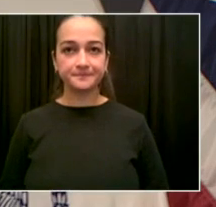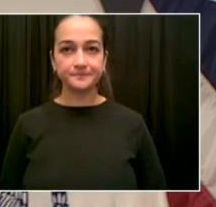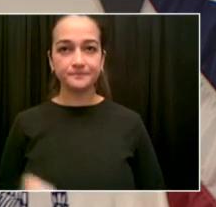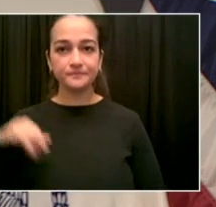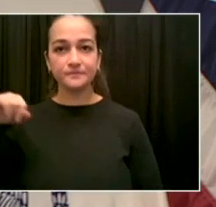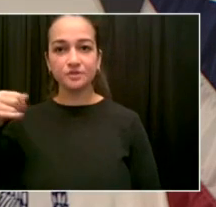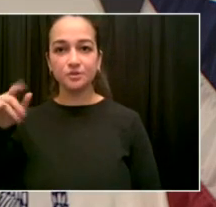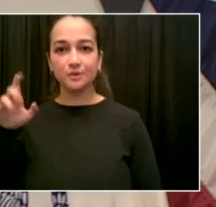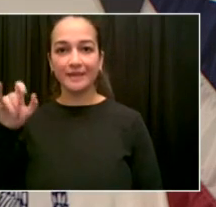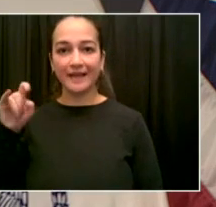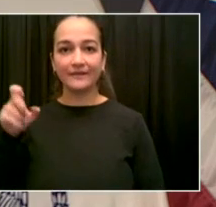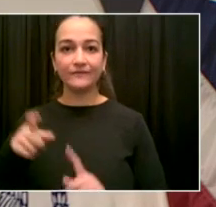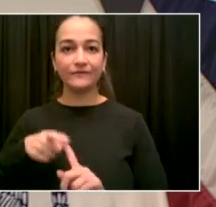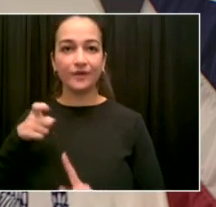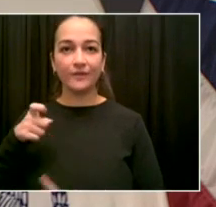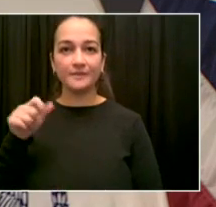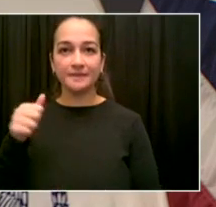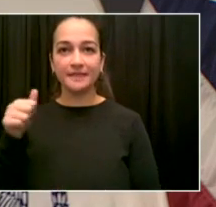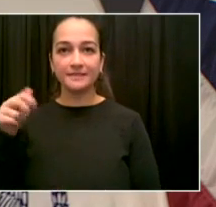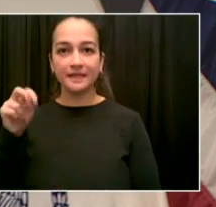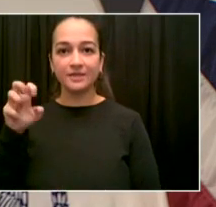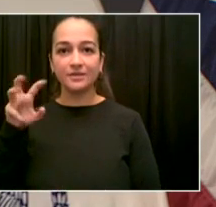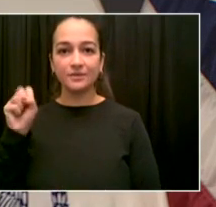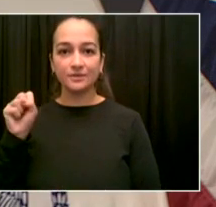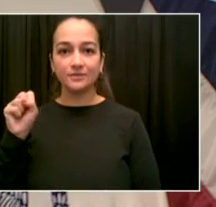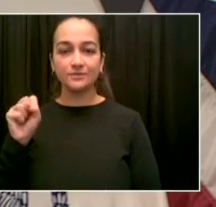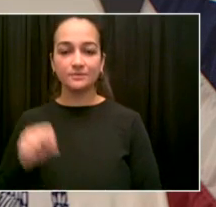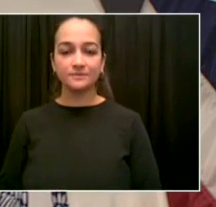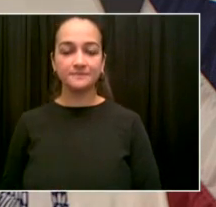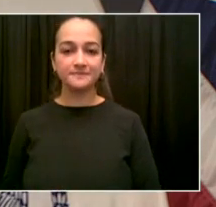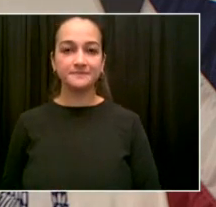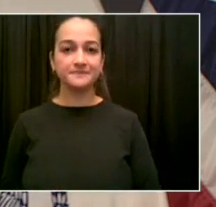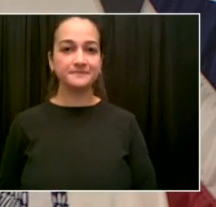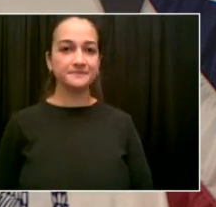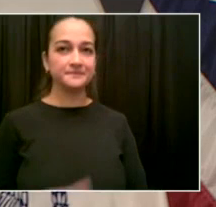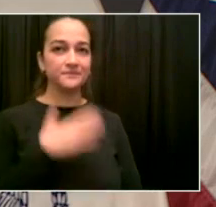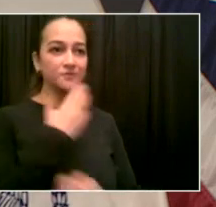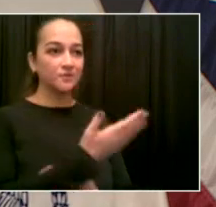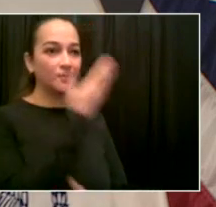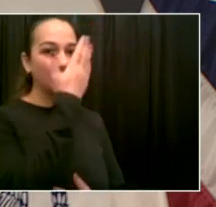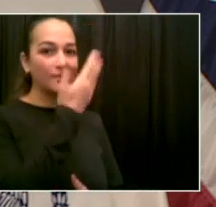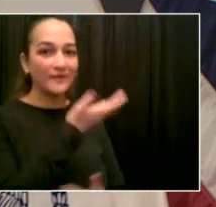Oh, hi, everyone. Good morning. Mr. Mayor, how are you doing? Good, Juliette. How you been?